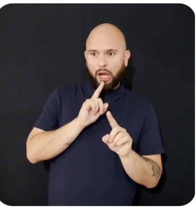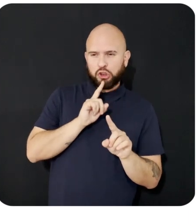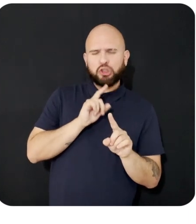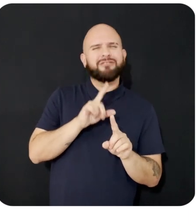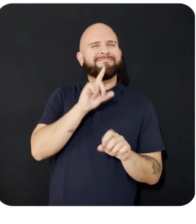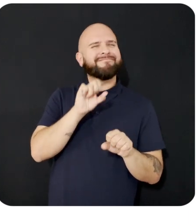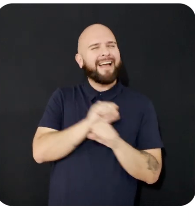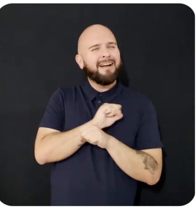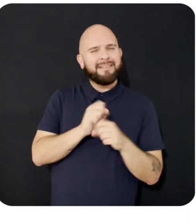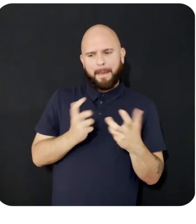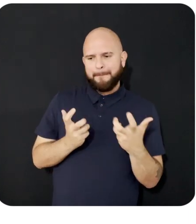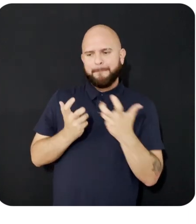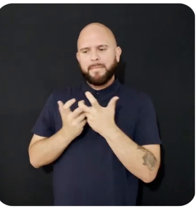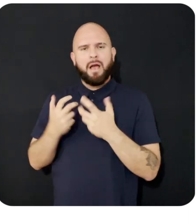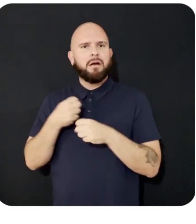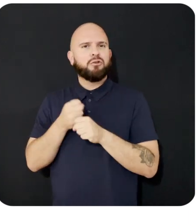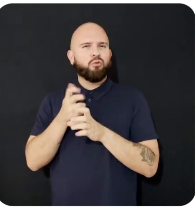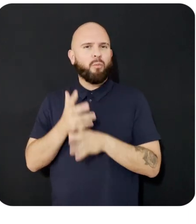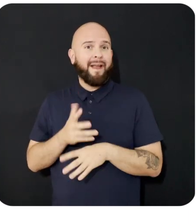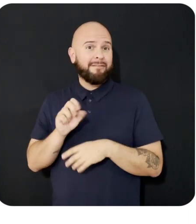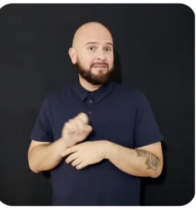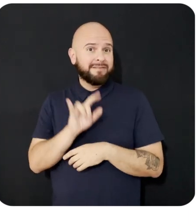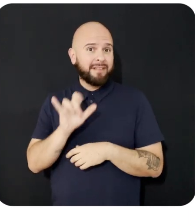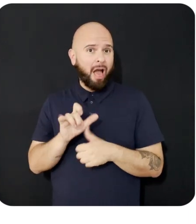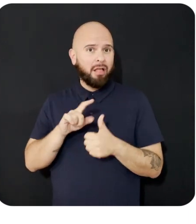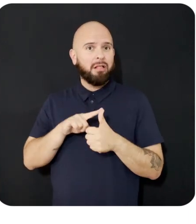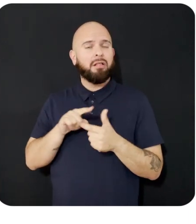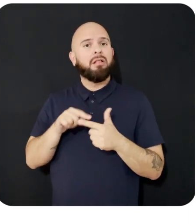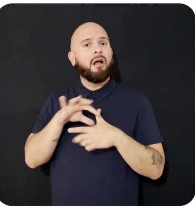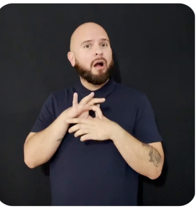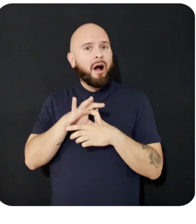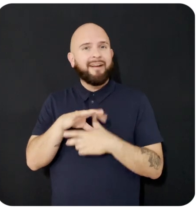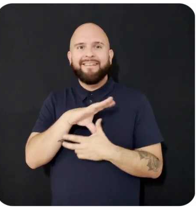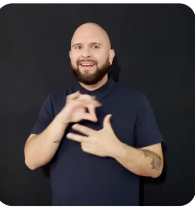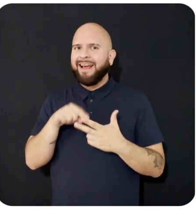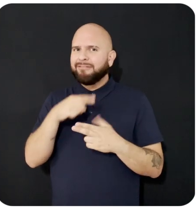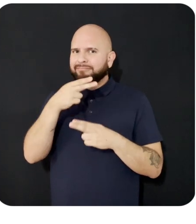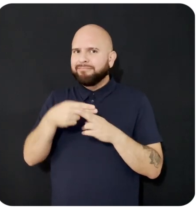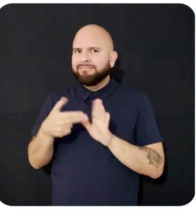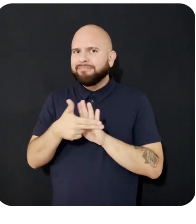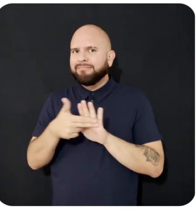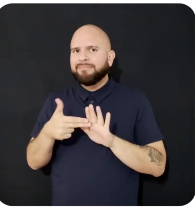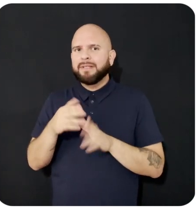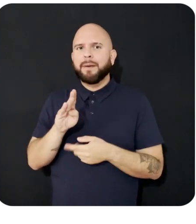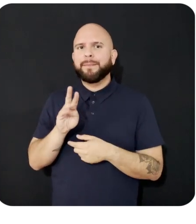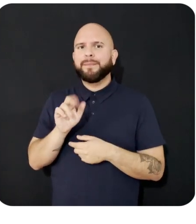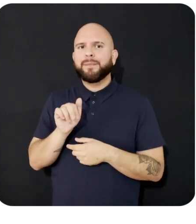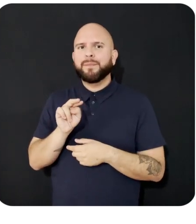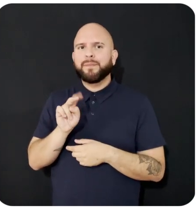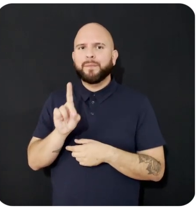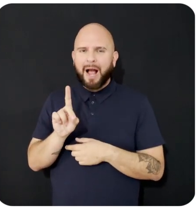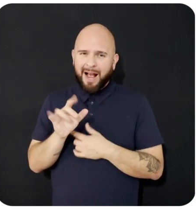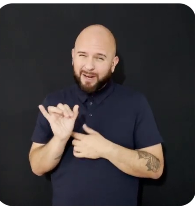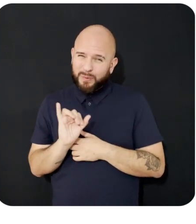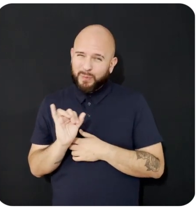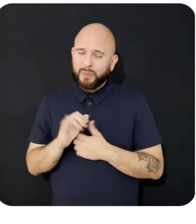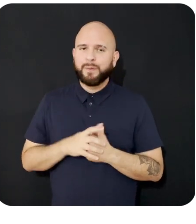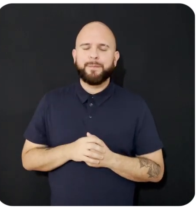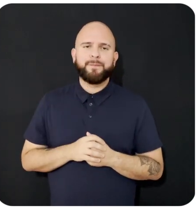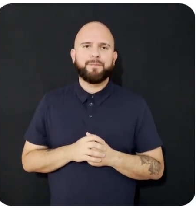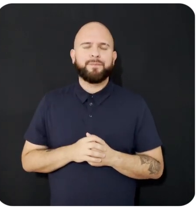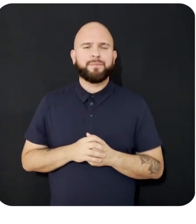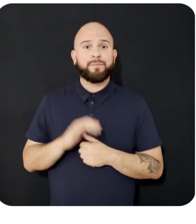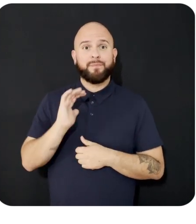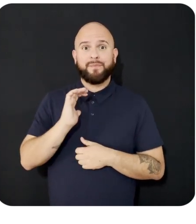creator style, content, and unique brand safety standards. Our retrieval-based